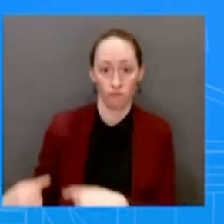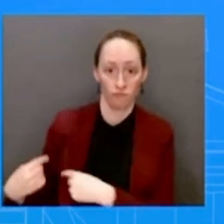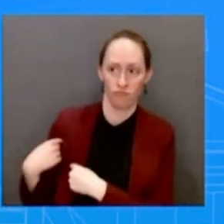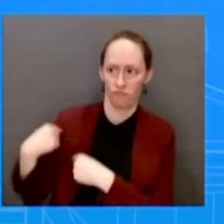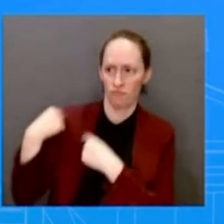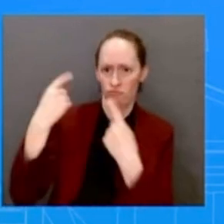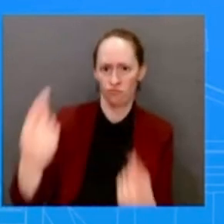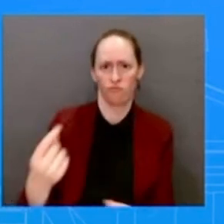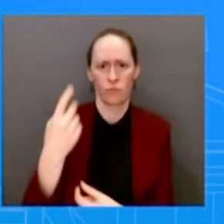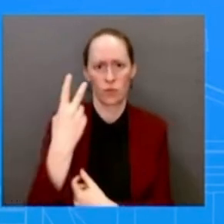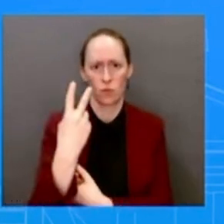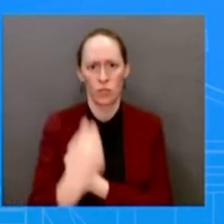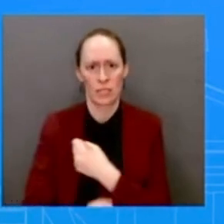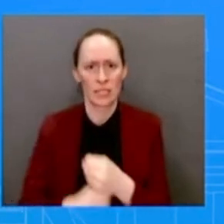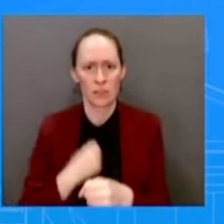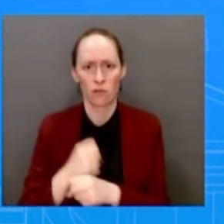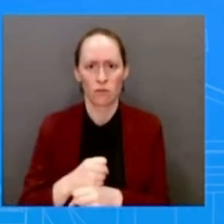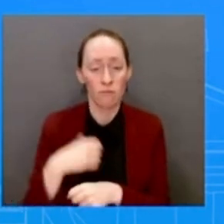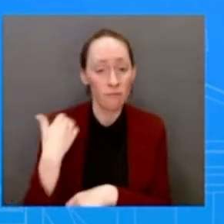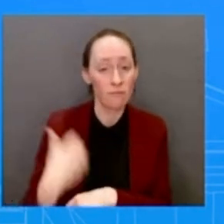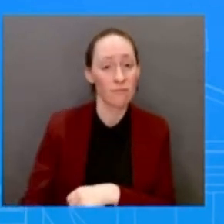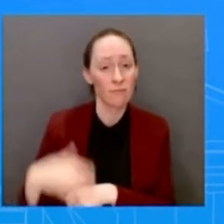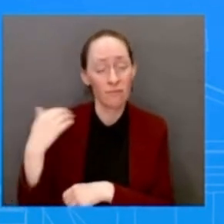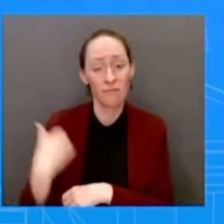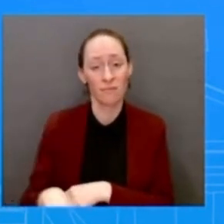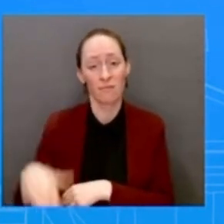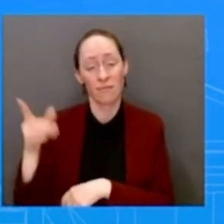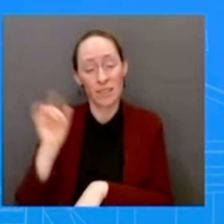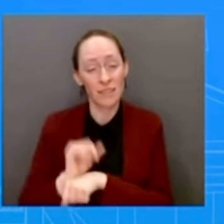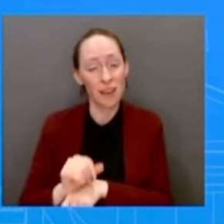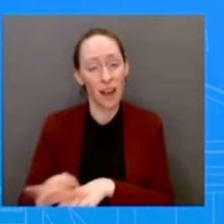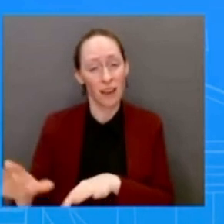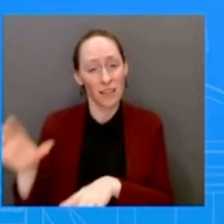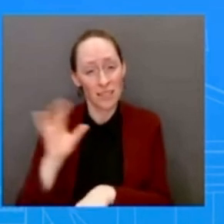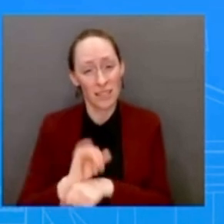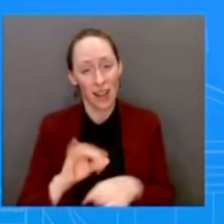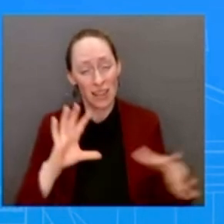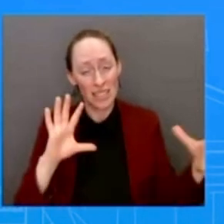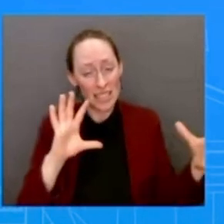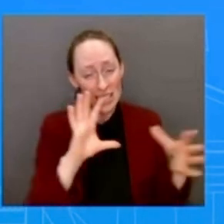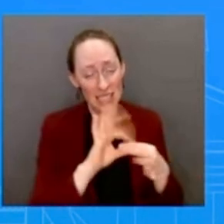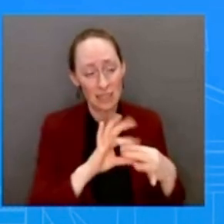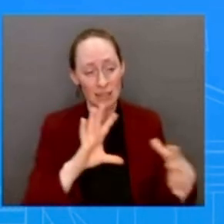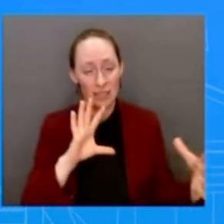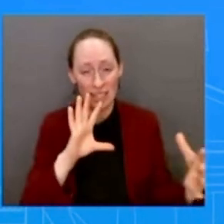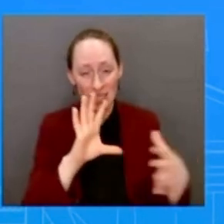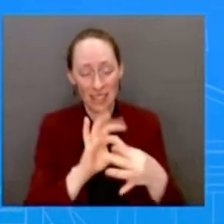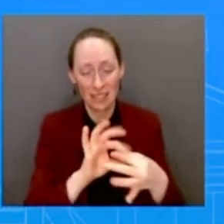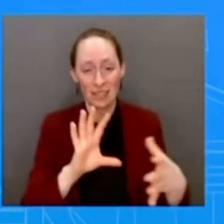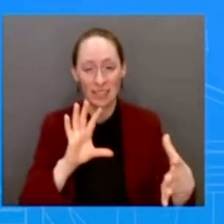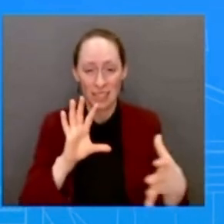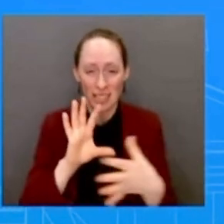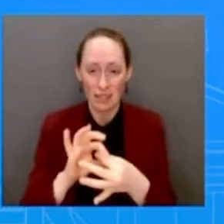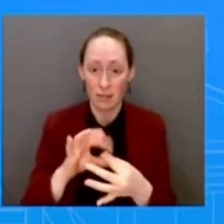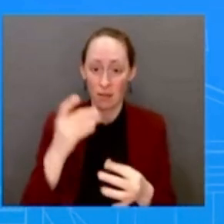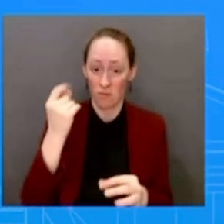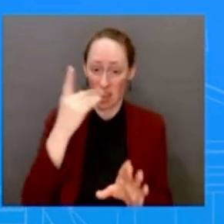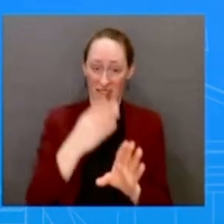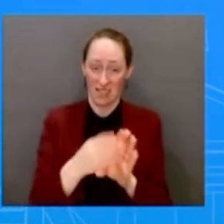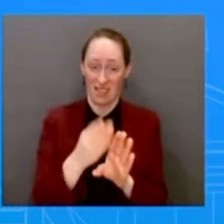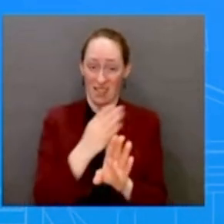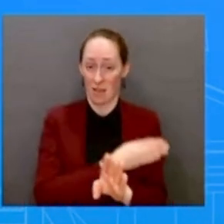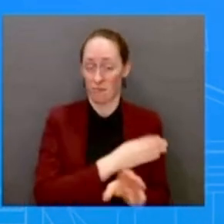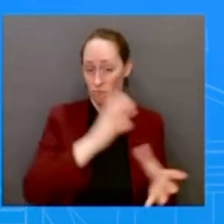We have a President who understands the importance of those types of foreign leadership relationships who had them for many years